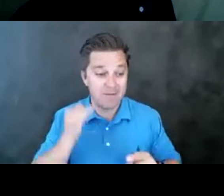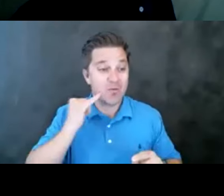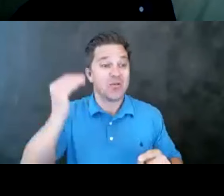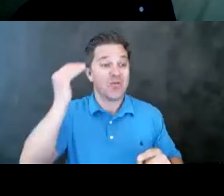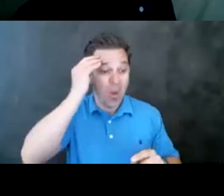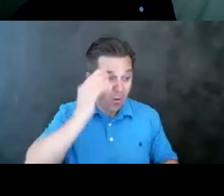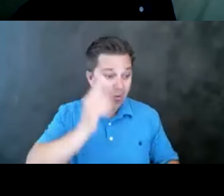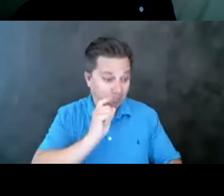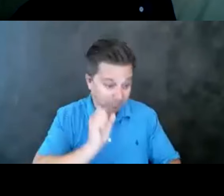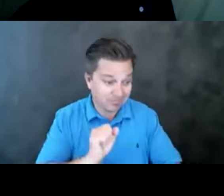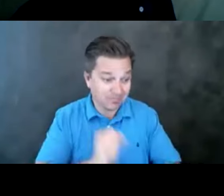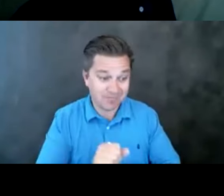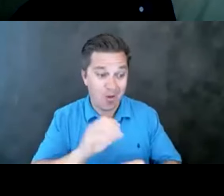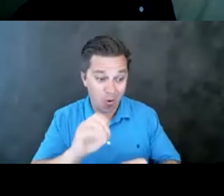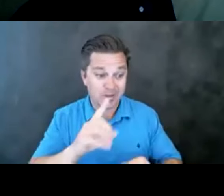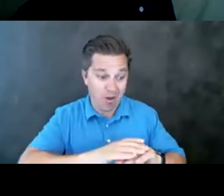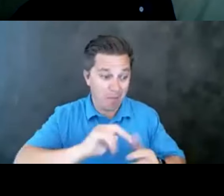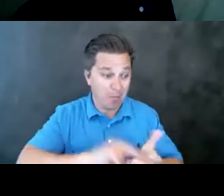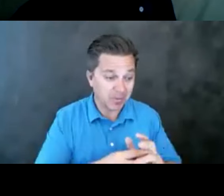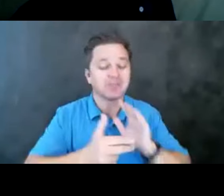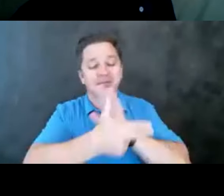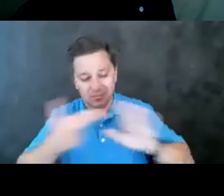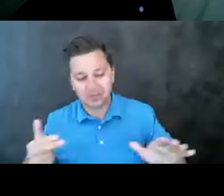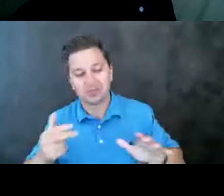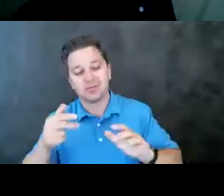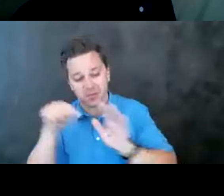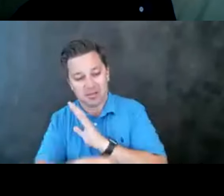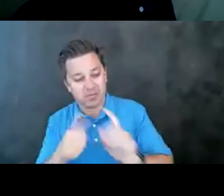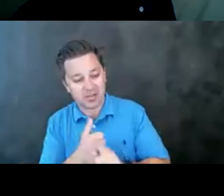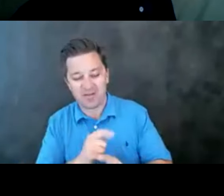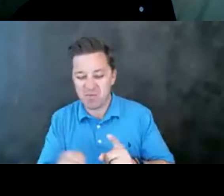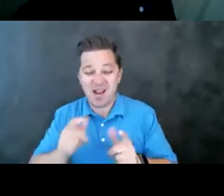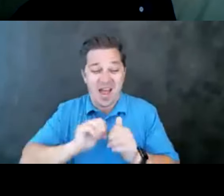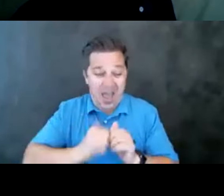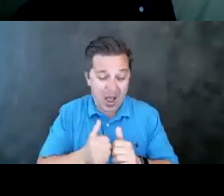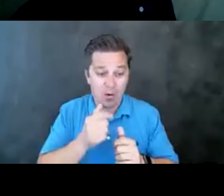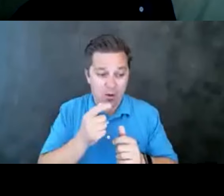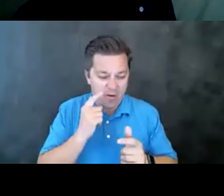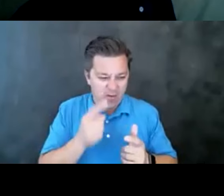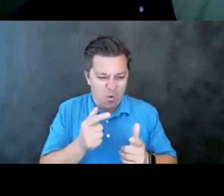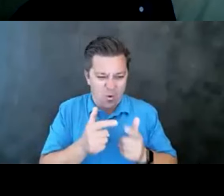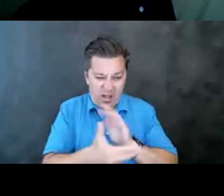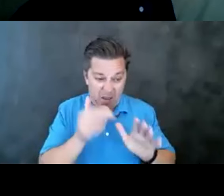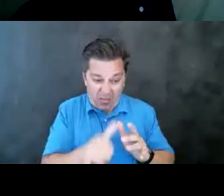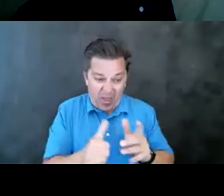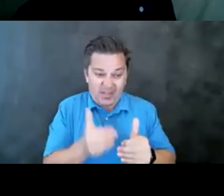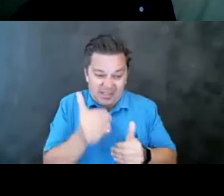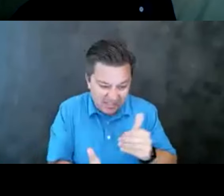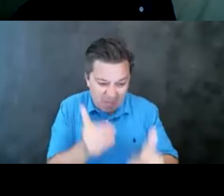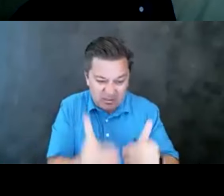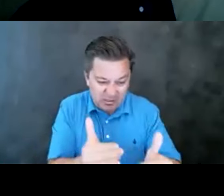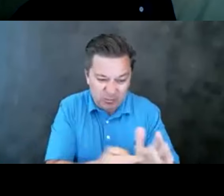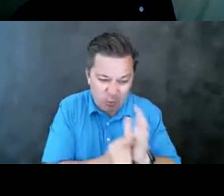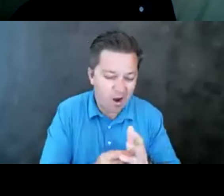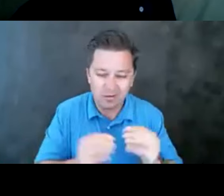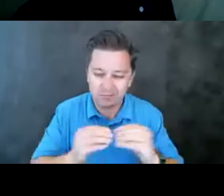a suicide, but the steps to get to that confirmation are a lot more difficult when it comes to poisoning and overdose, especially if it's